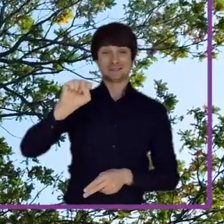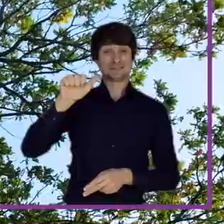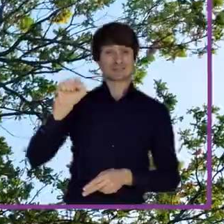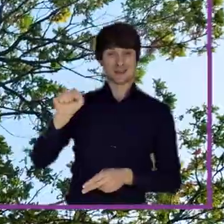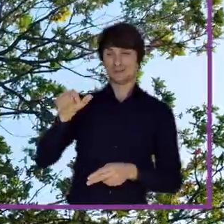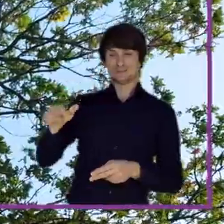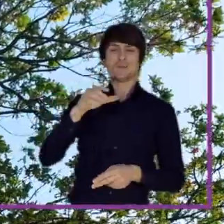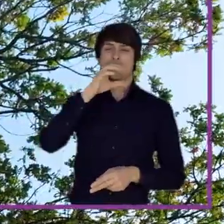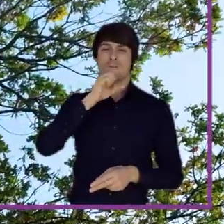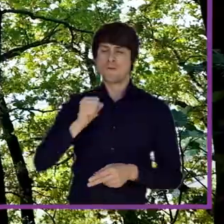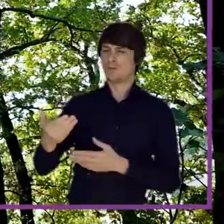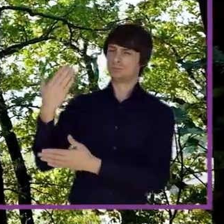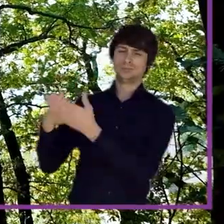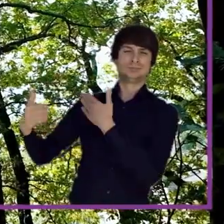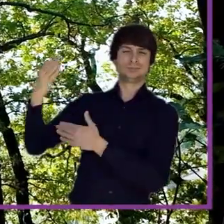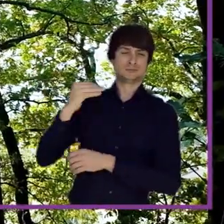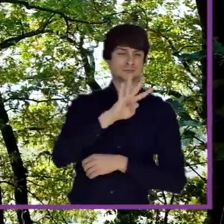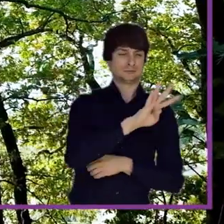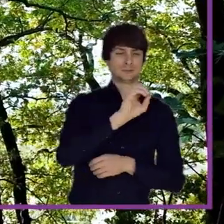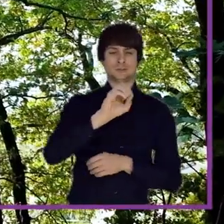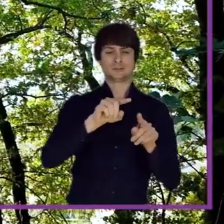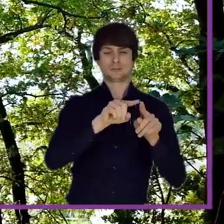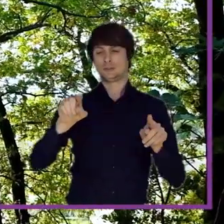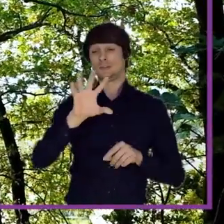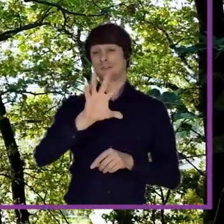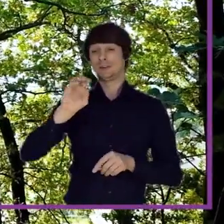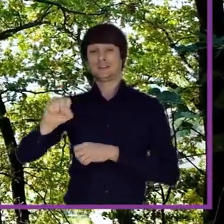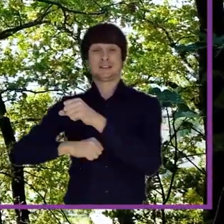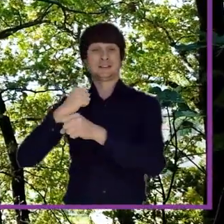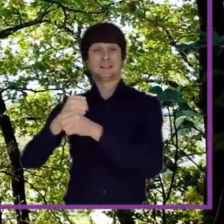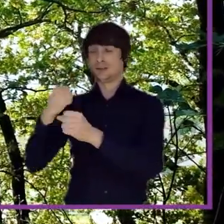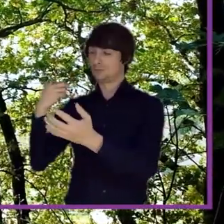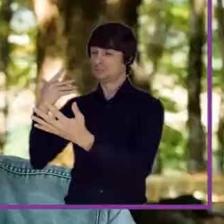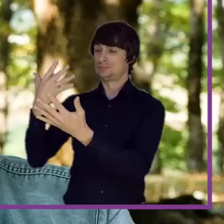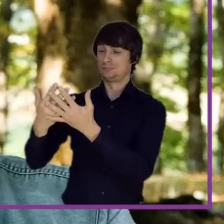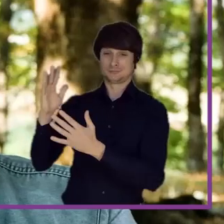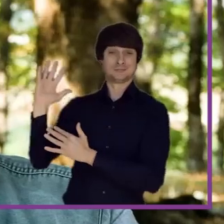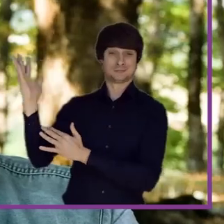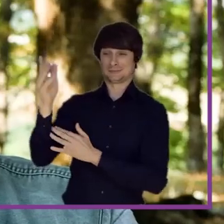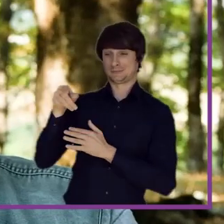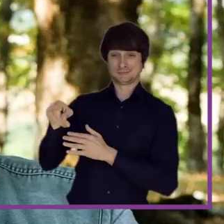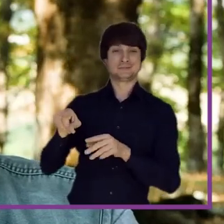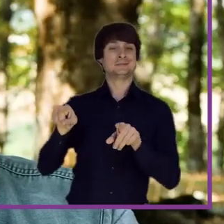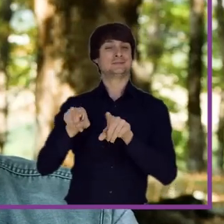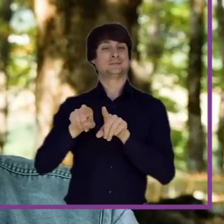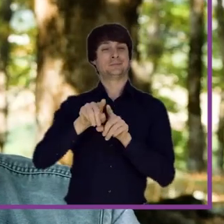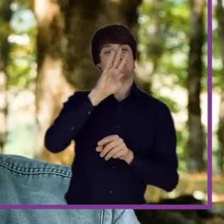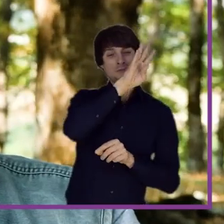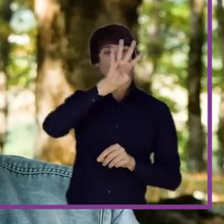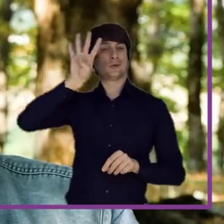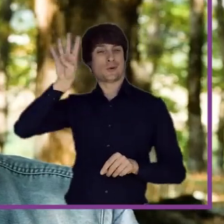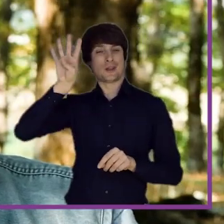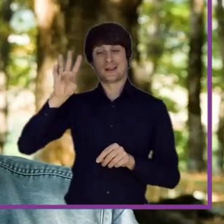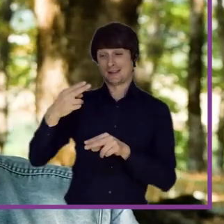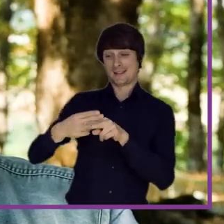Our ox here are 400-500 years old, they are like a crown on the Ionian sea, like a crown on the Himara,